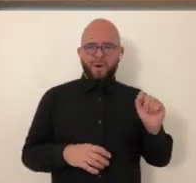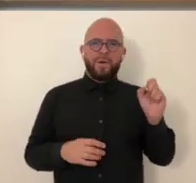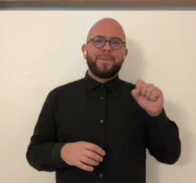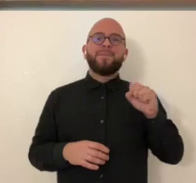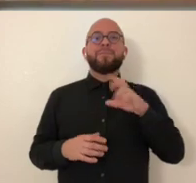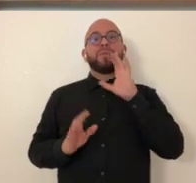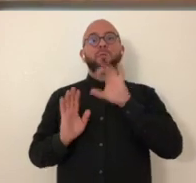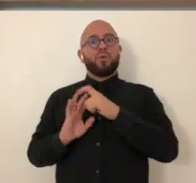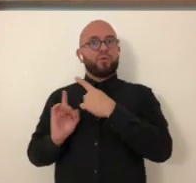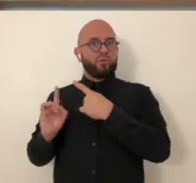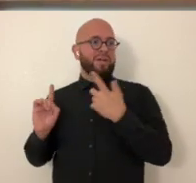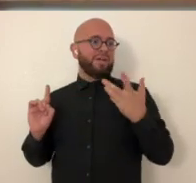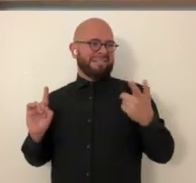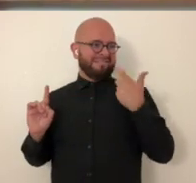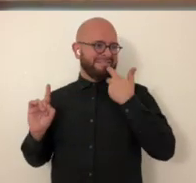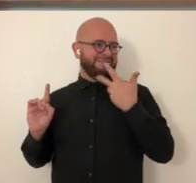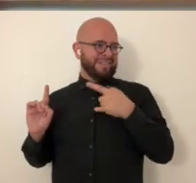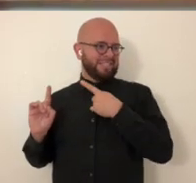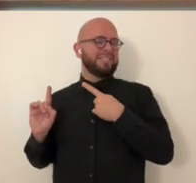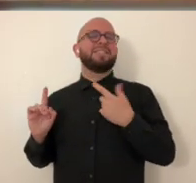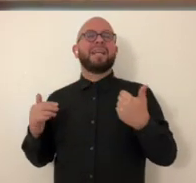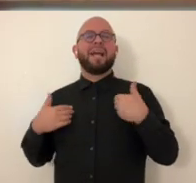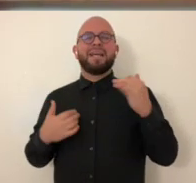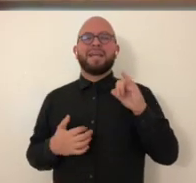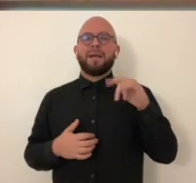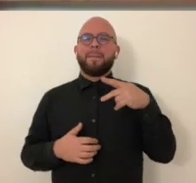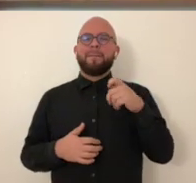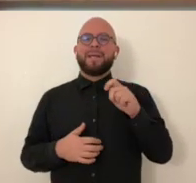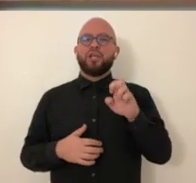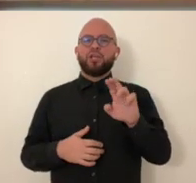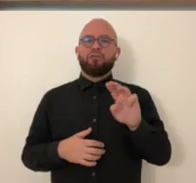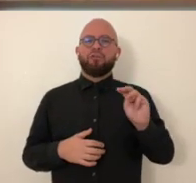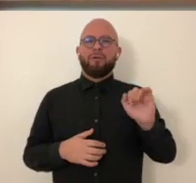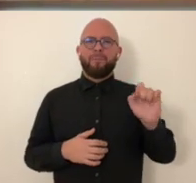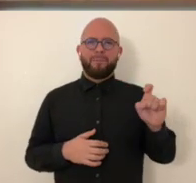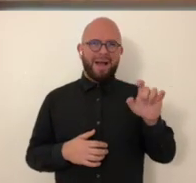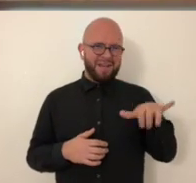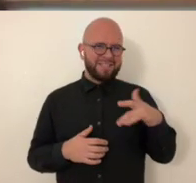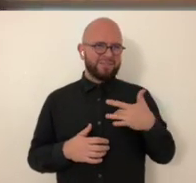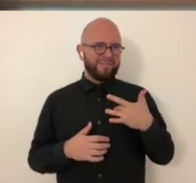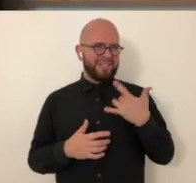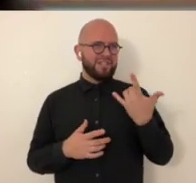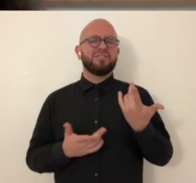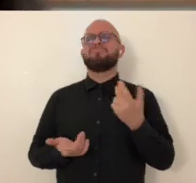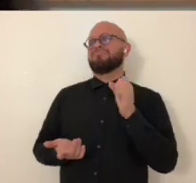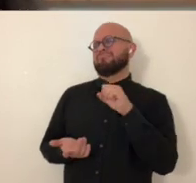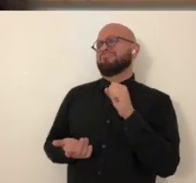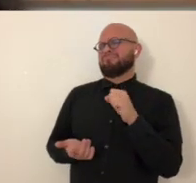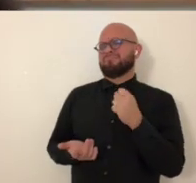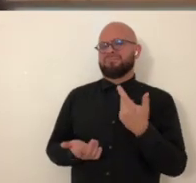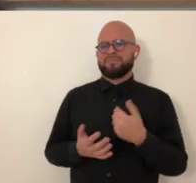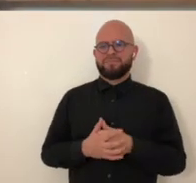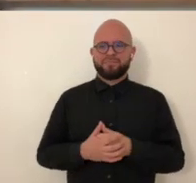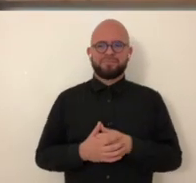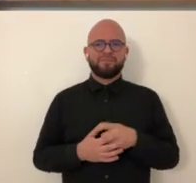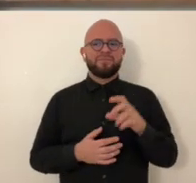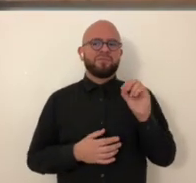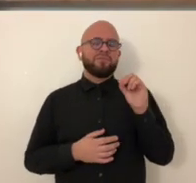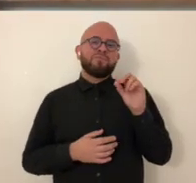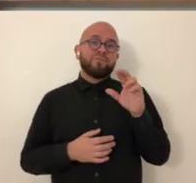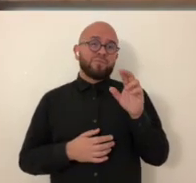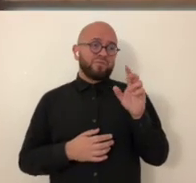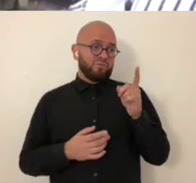really op art kind of feel to it the uh the portrait that you have done it's got sort of a peter maxx kind of feel